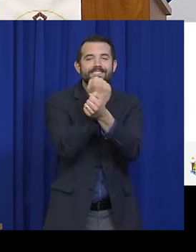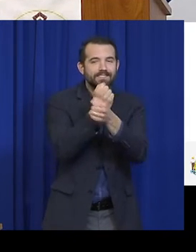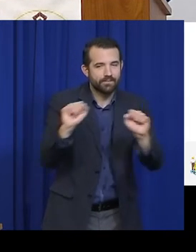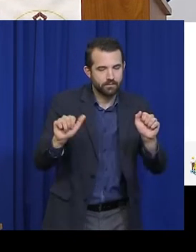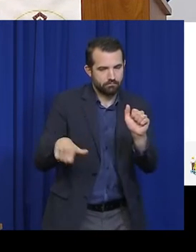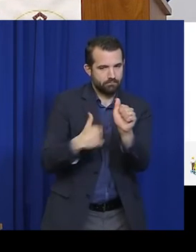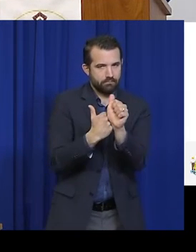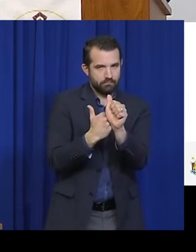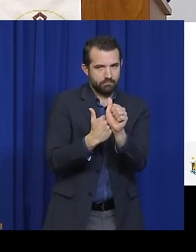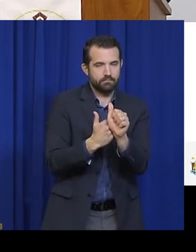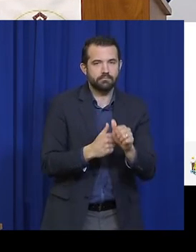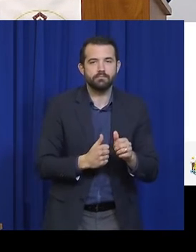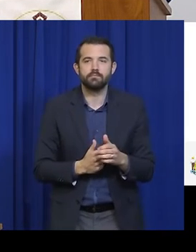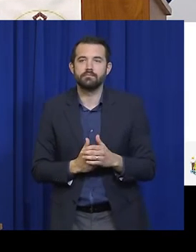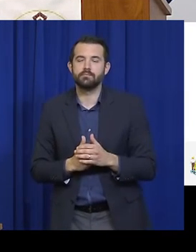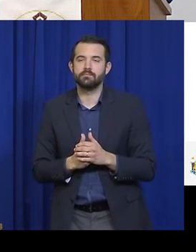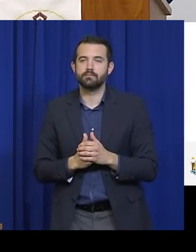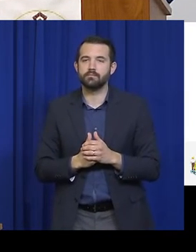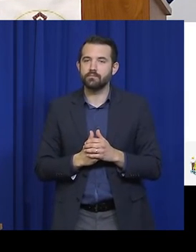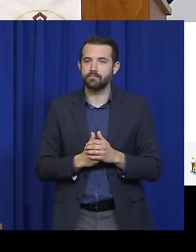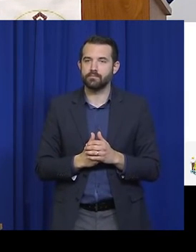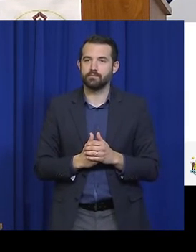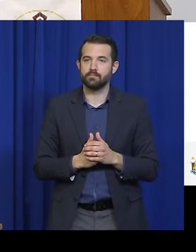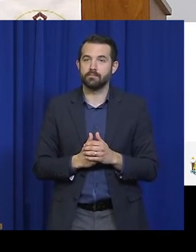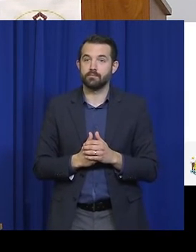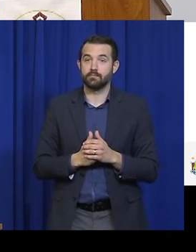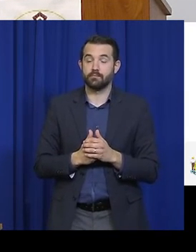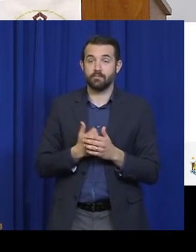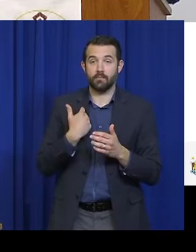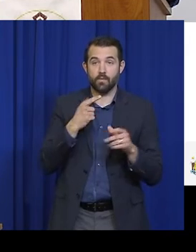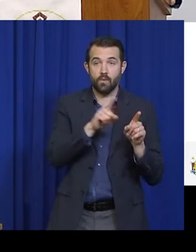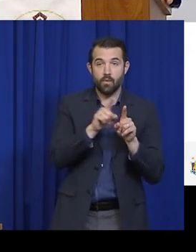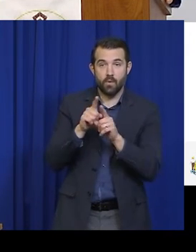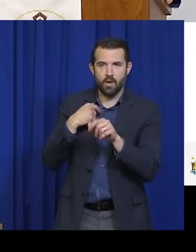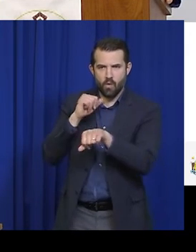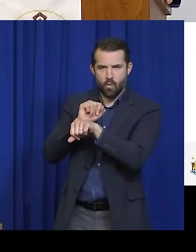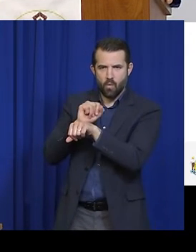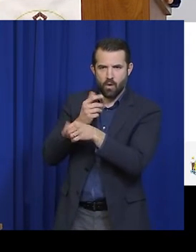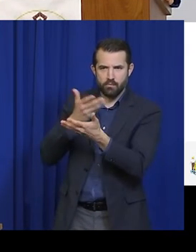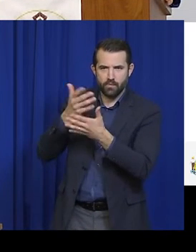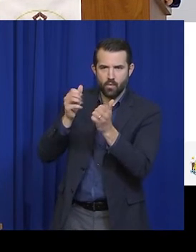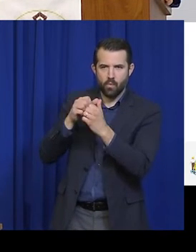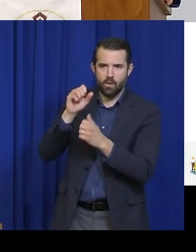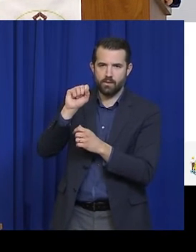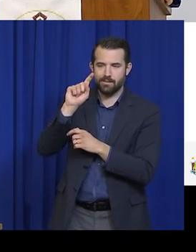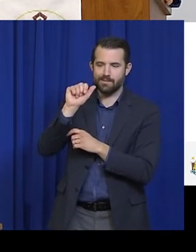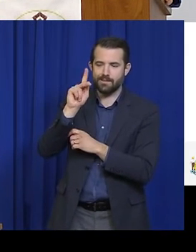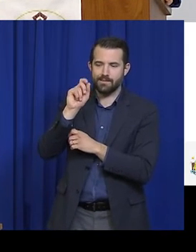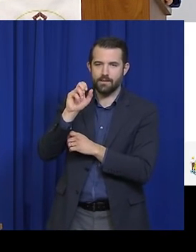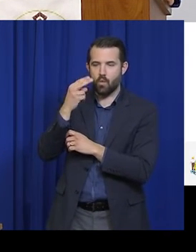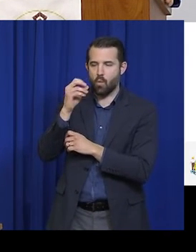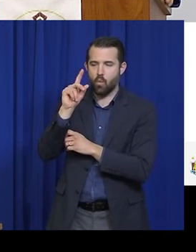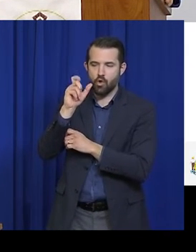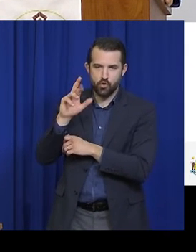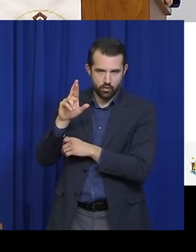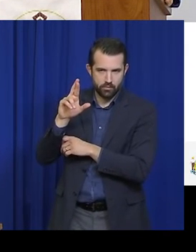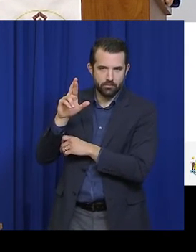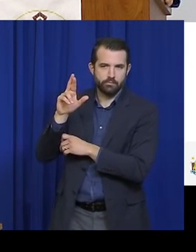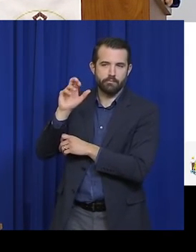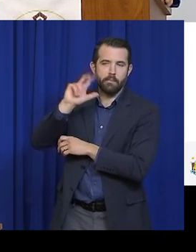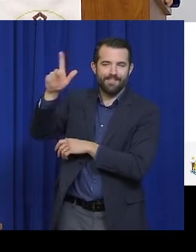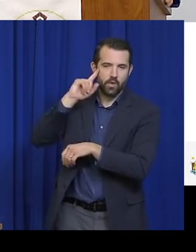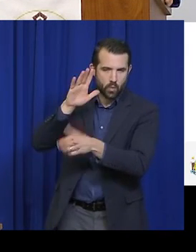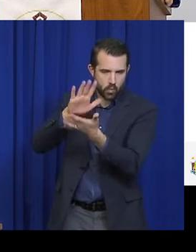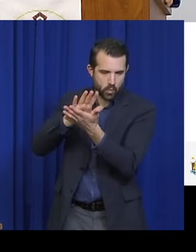Now, my administration is also working with stakeholders to develop plans for a safe return to school in the fall